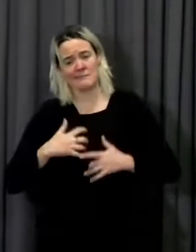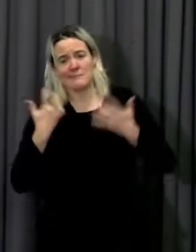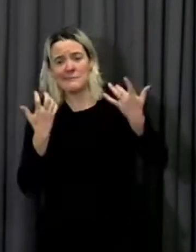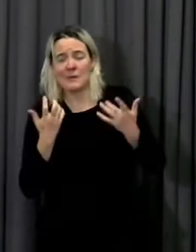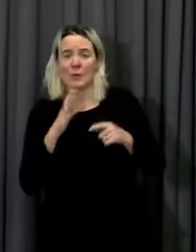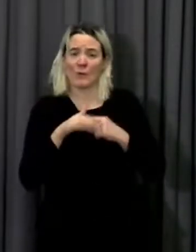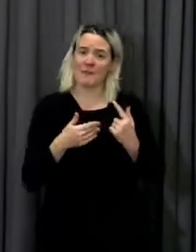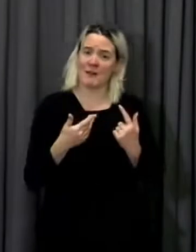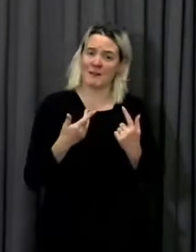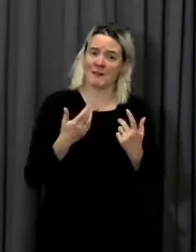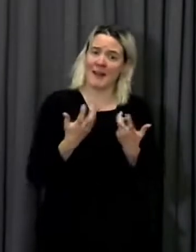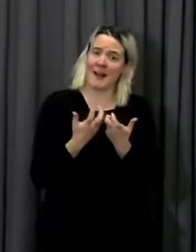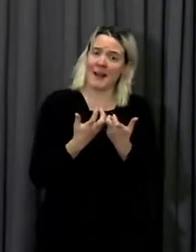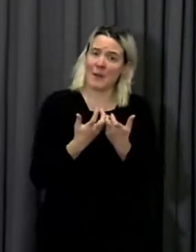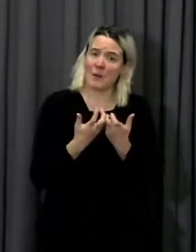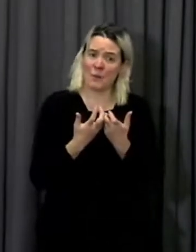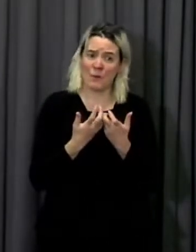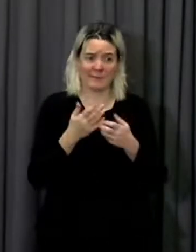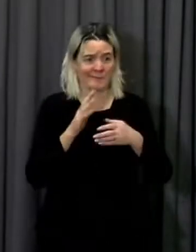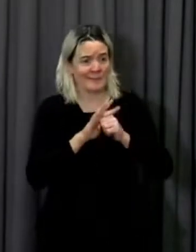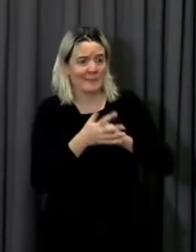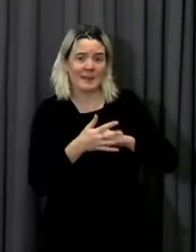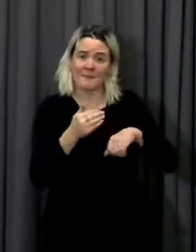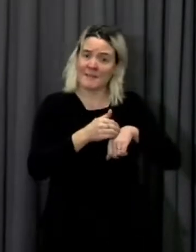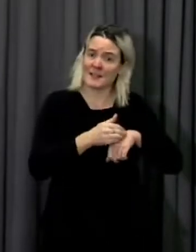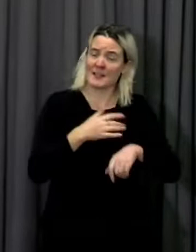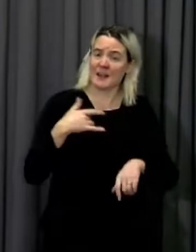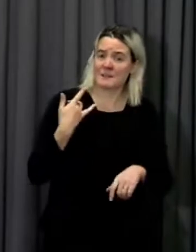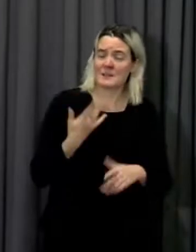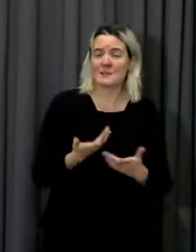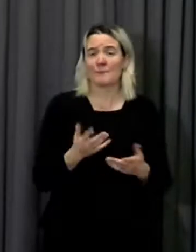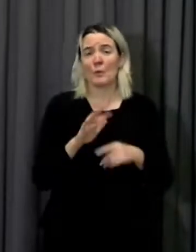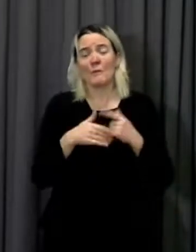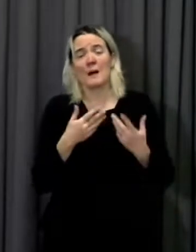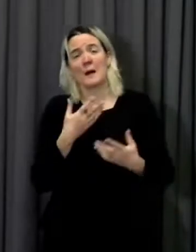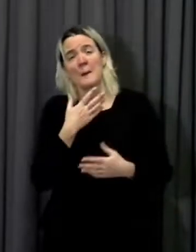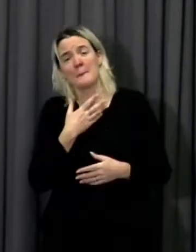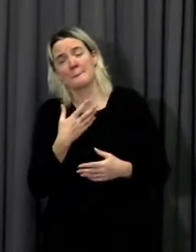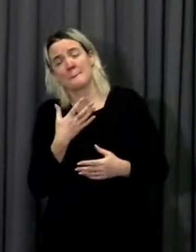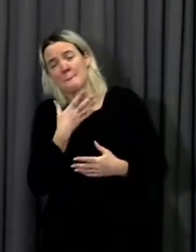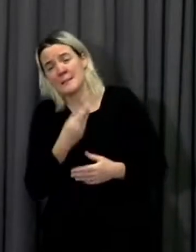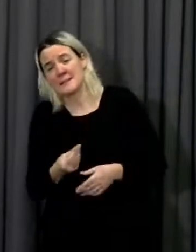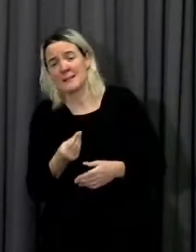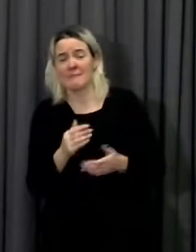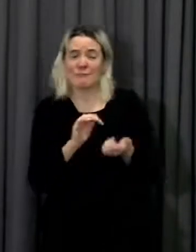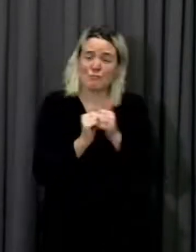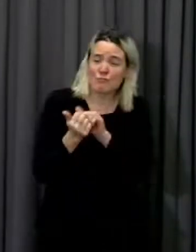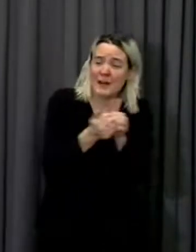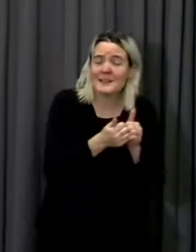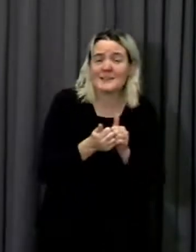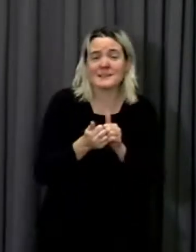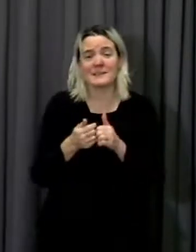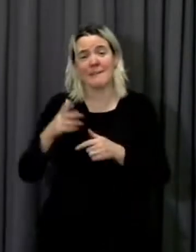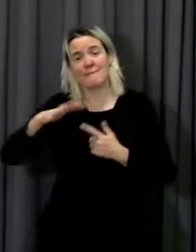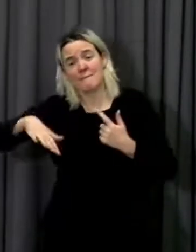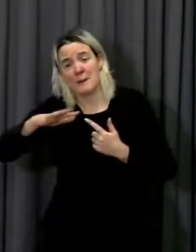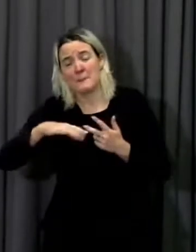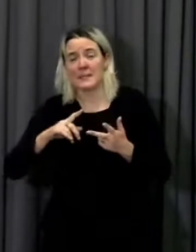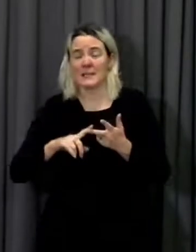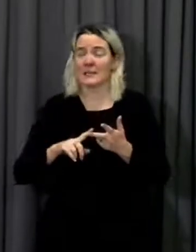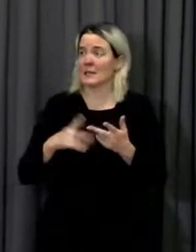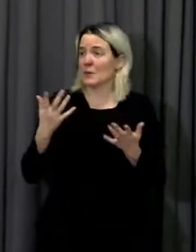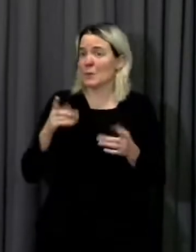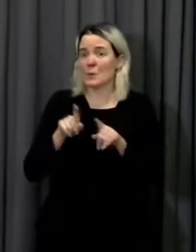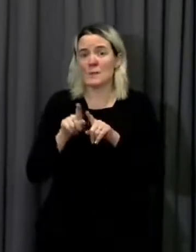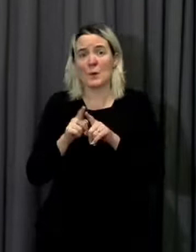They spoke about missing friends and family members and about missing out on experiences. Teenagers